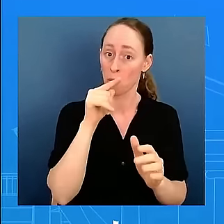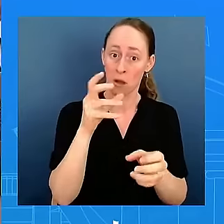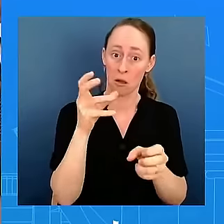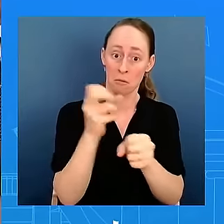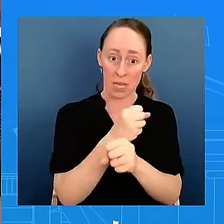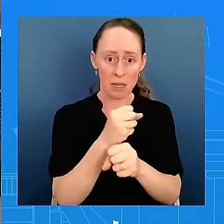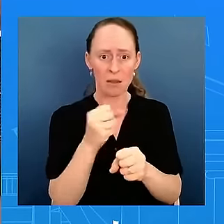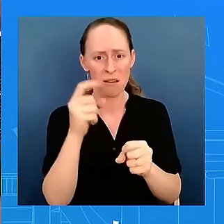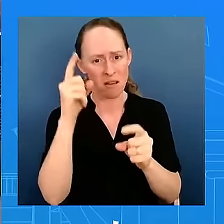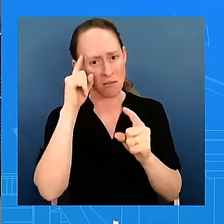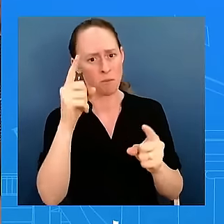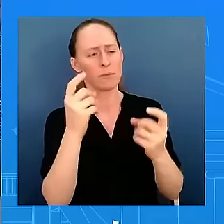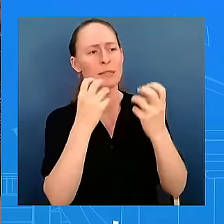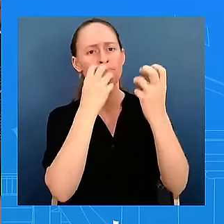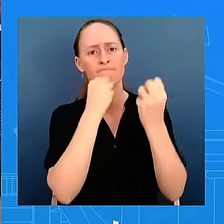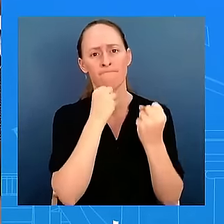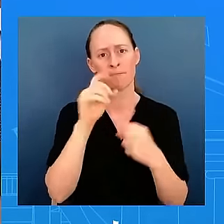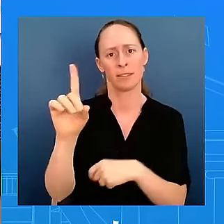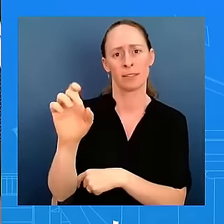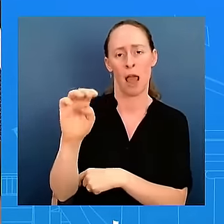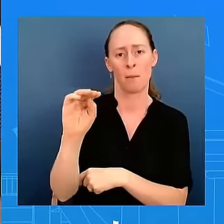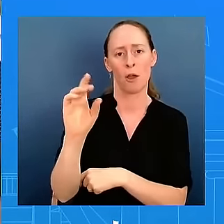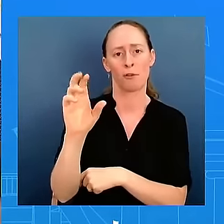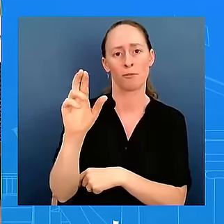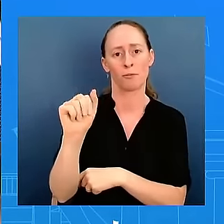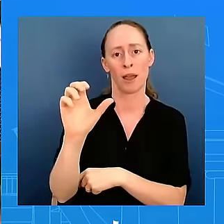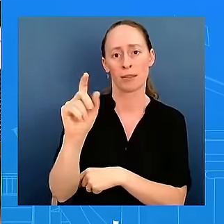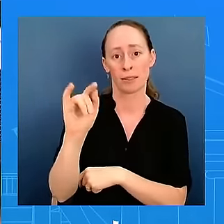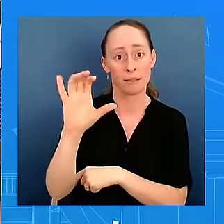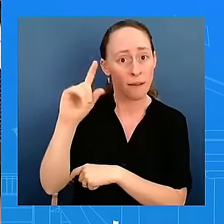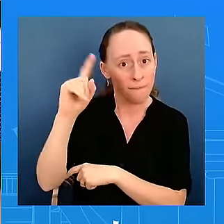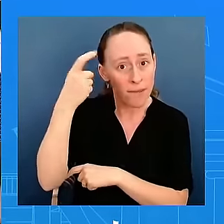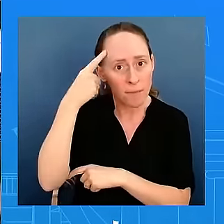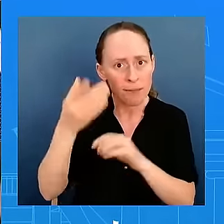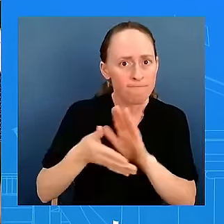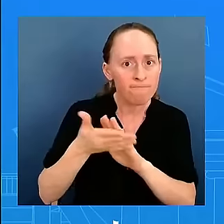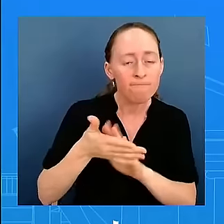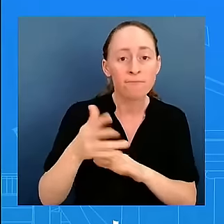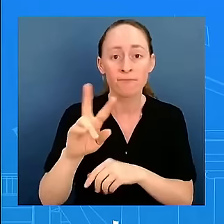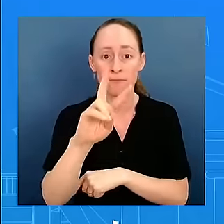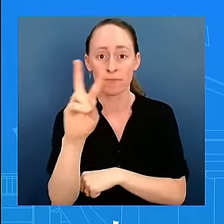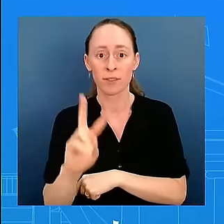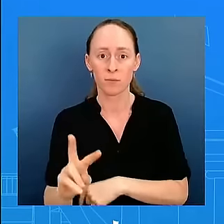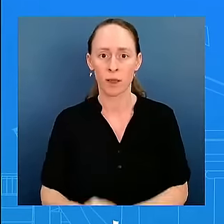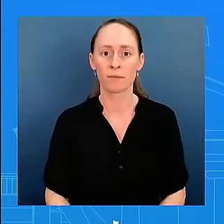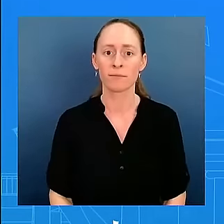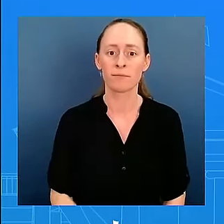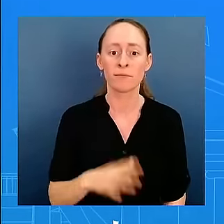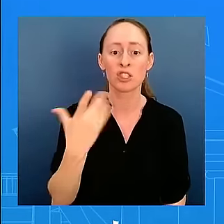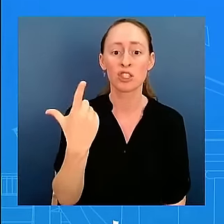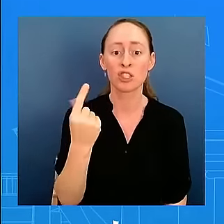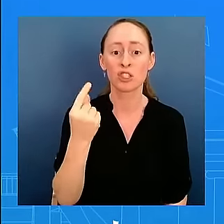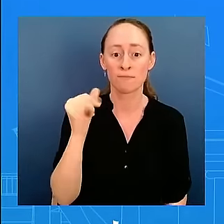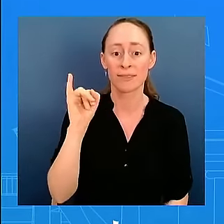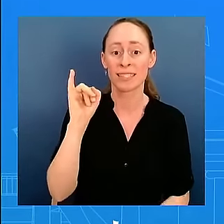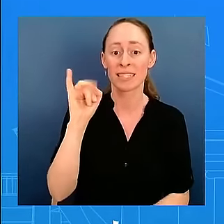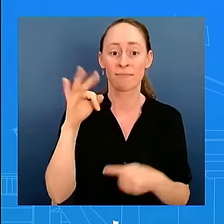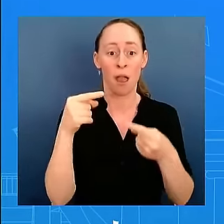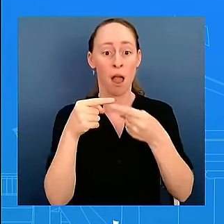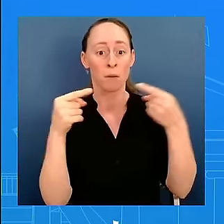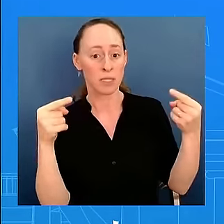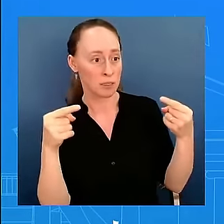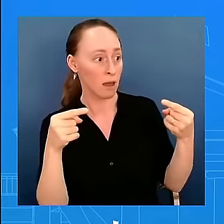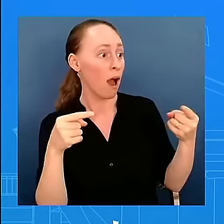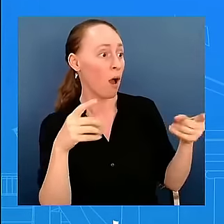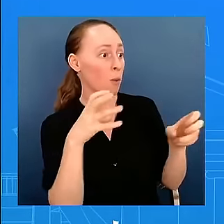So if the opposition does win, are you concerned about violence that might break out? If we weren't concerned about the possibility, I wouldn't have mentioned